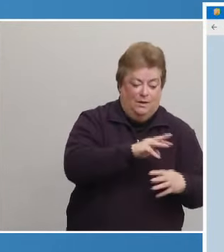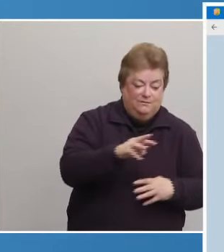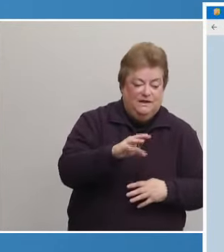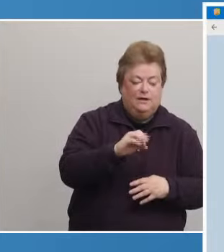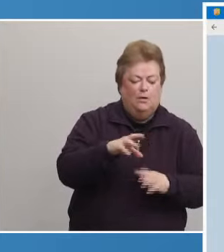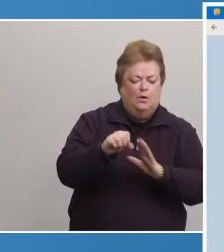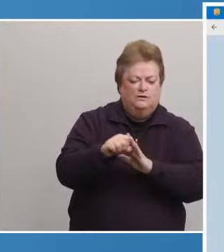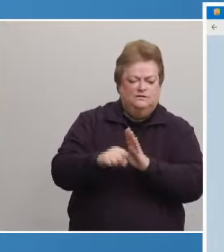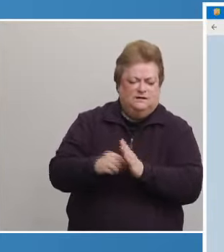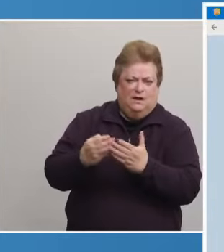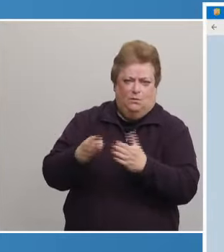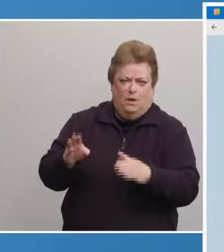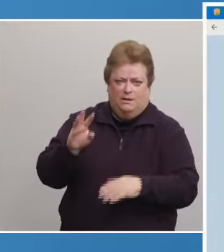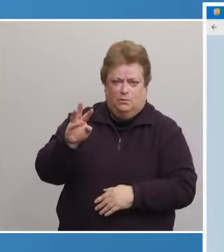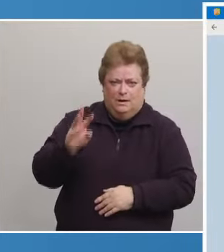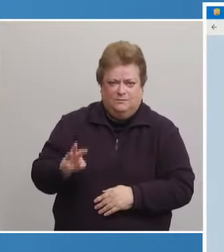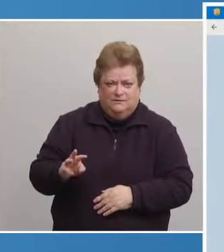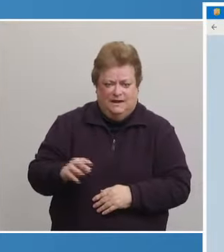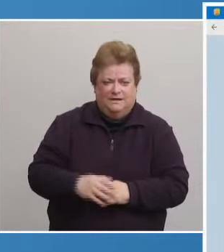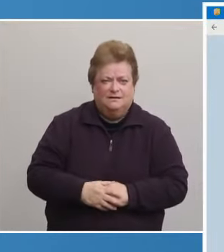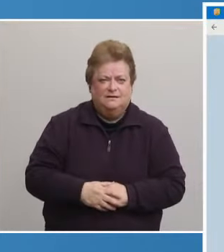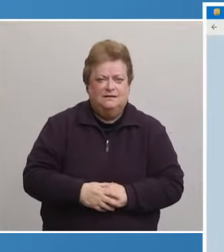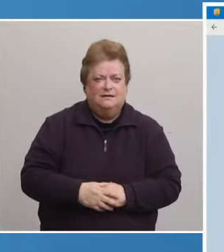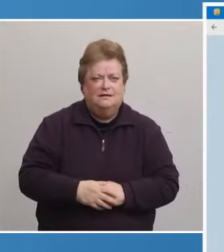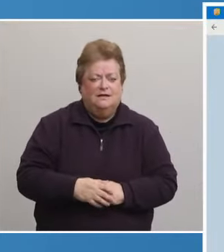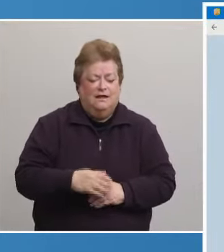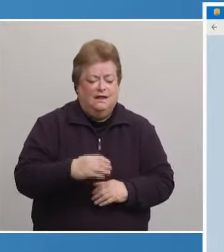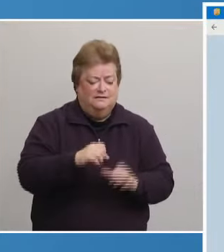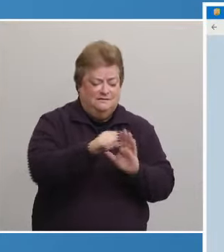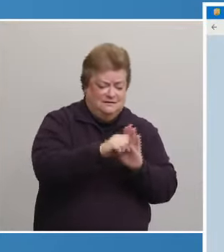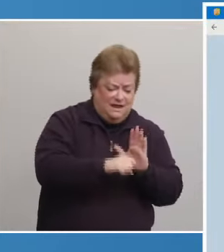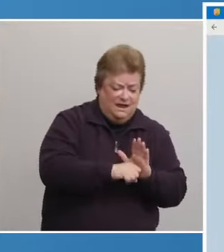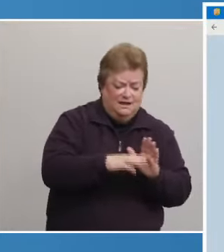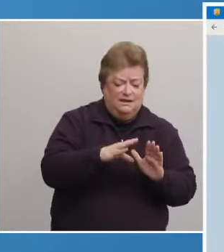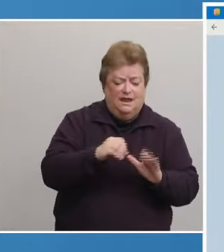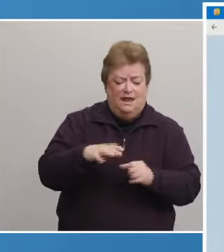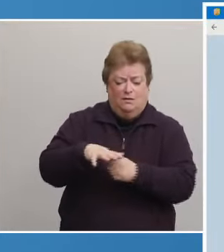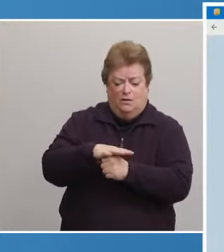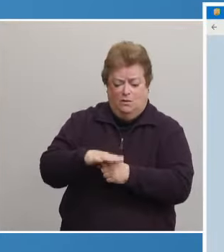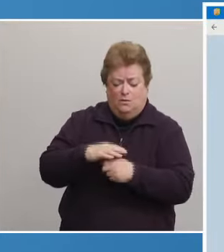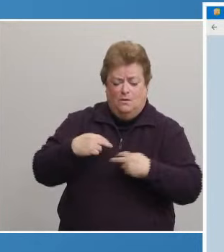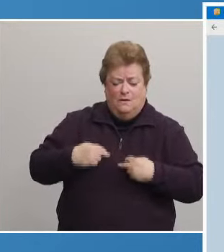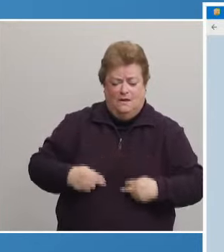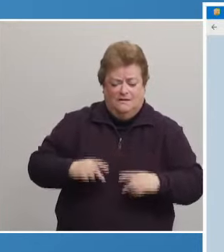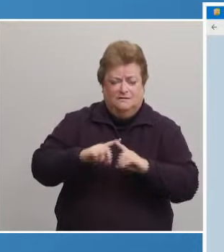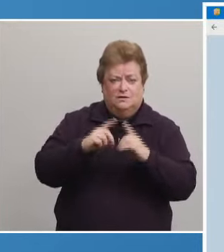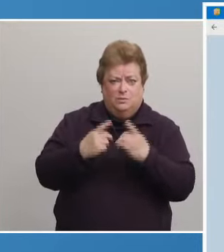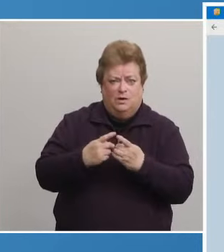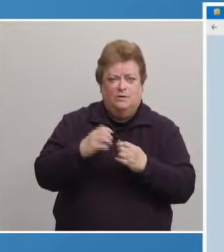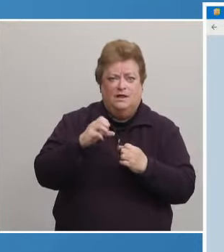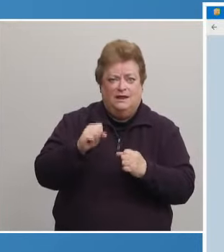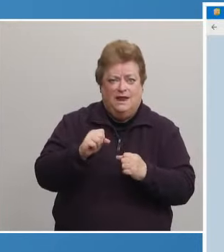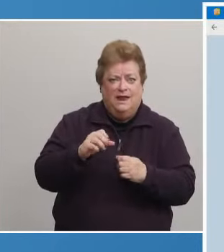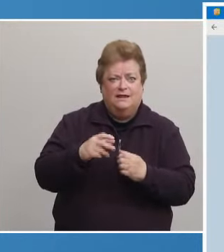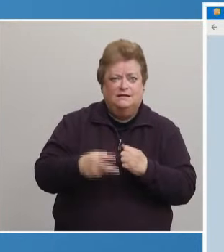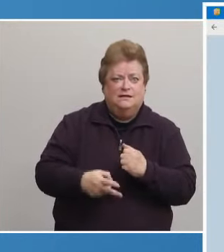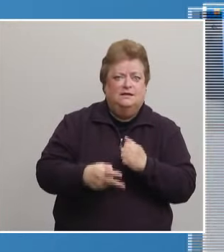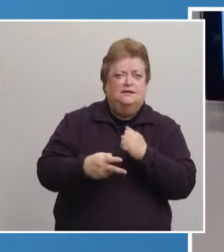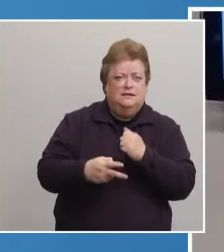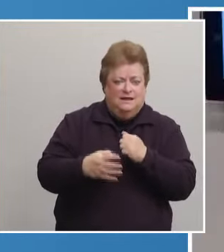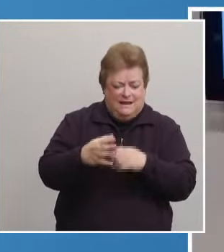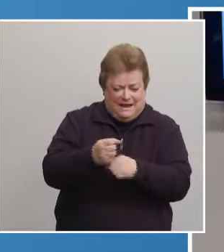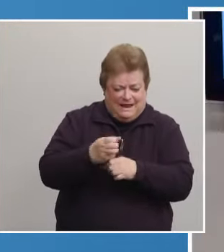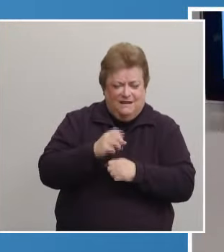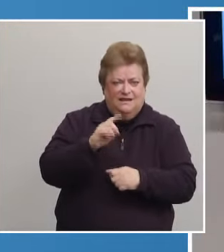website. Our health department and the state department of health and human services can securely share data as needed.